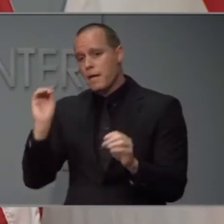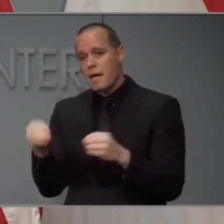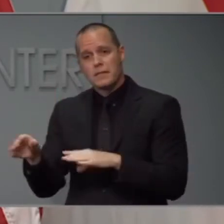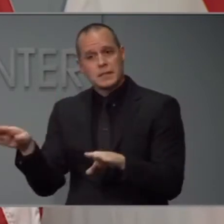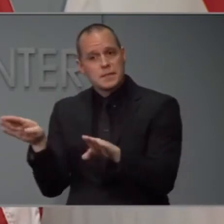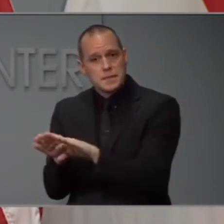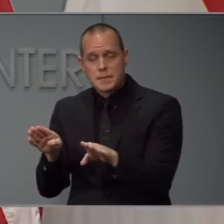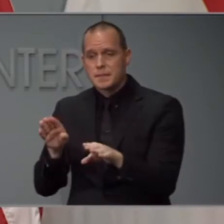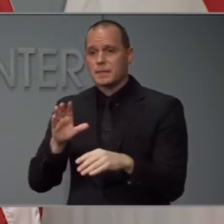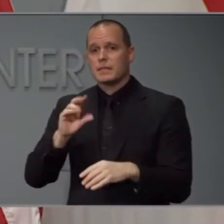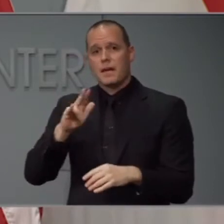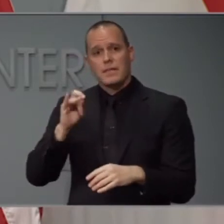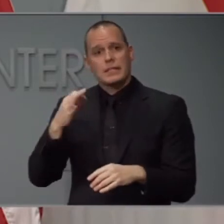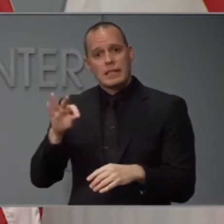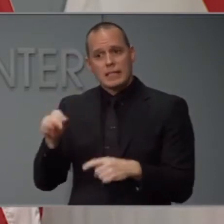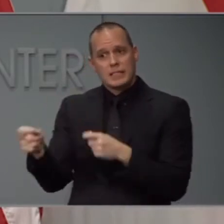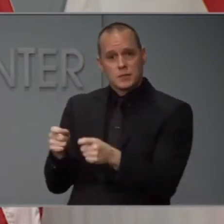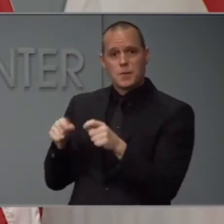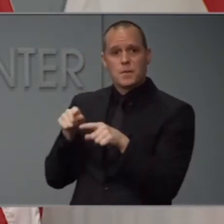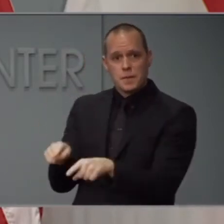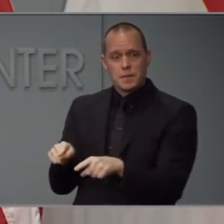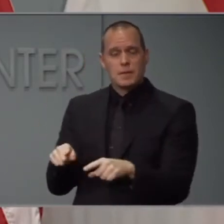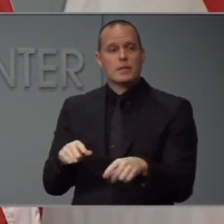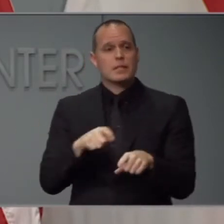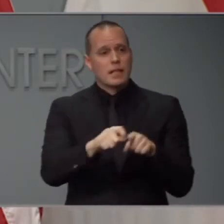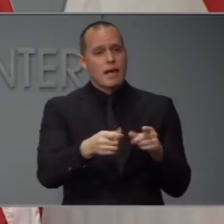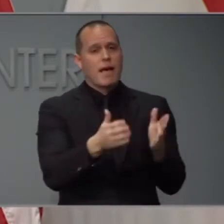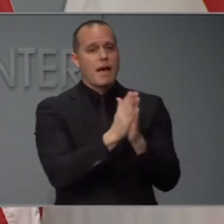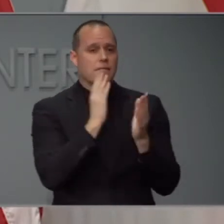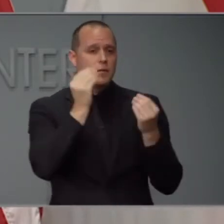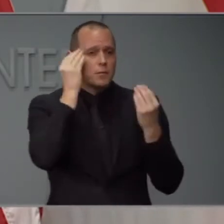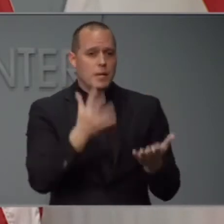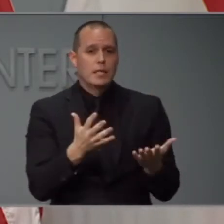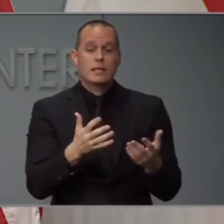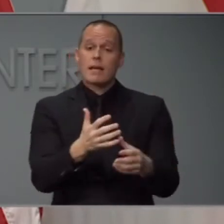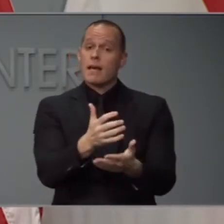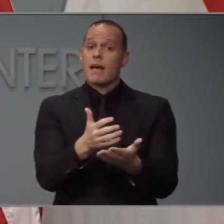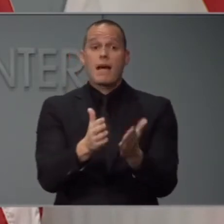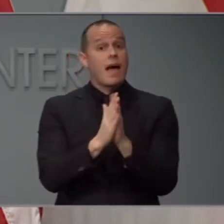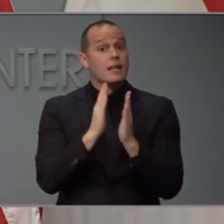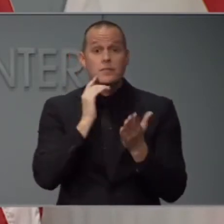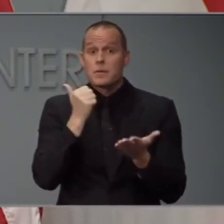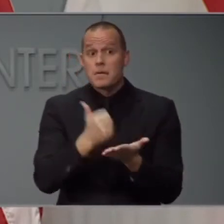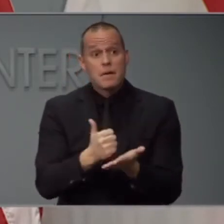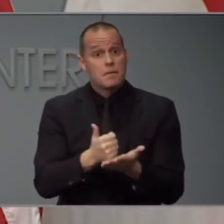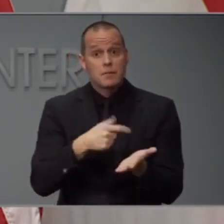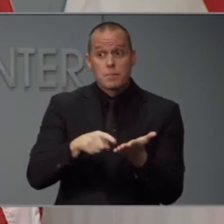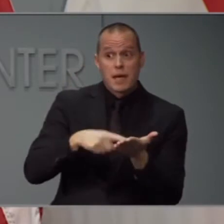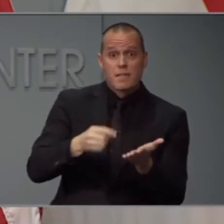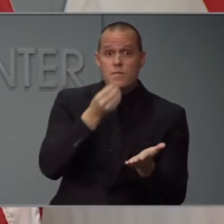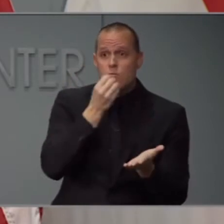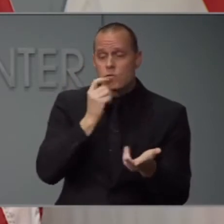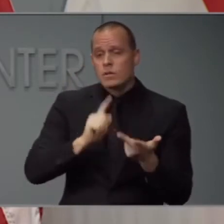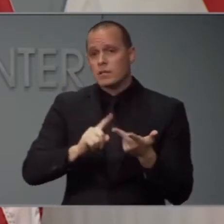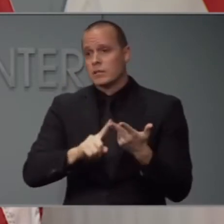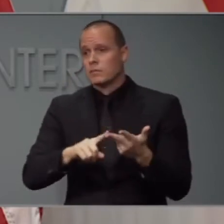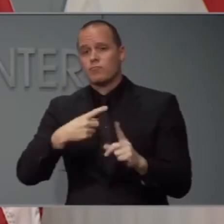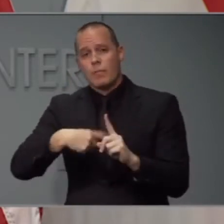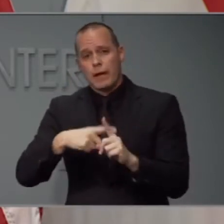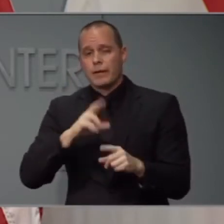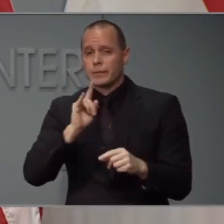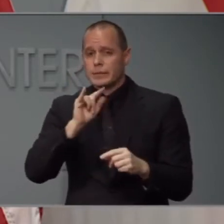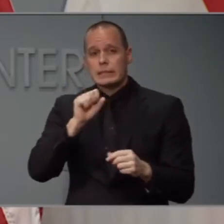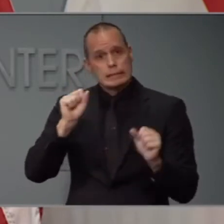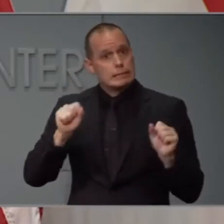-19 control. By dialing 211, you can get help with food assistance and paying rent and utilities. More than